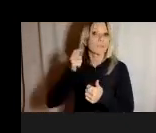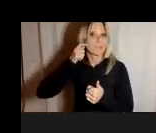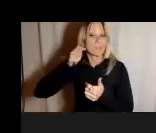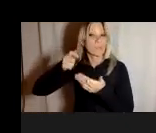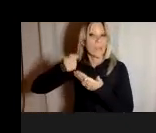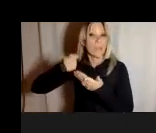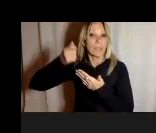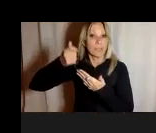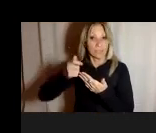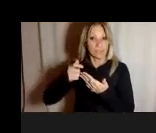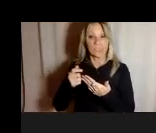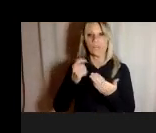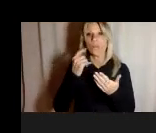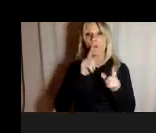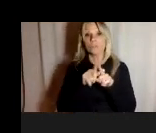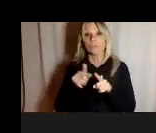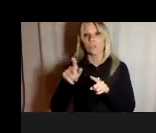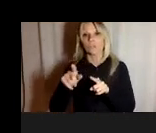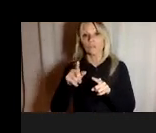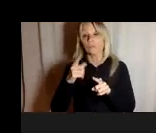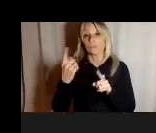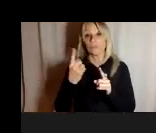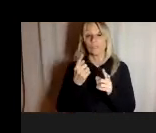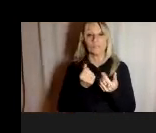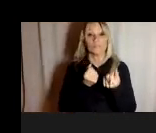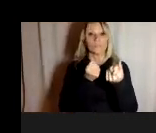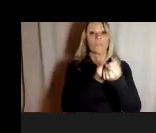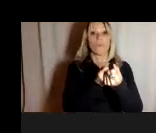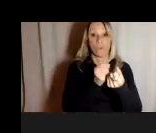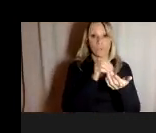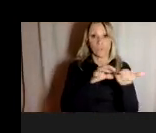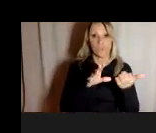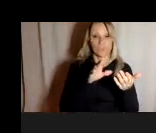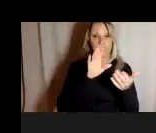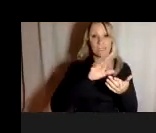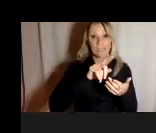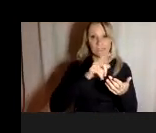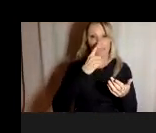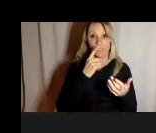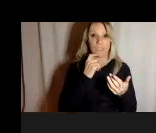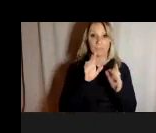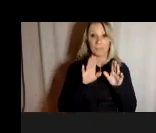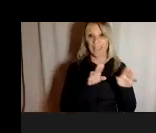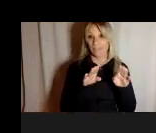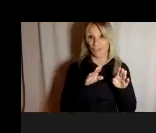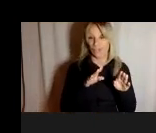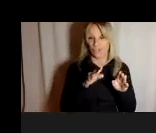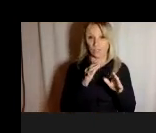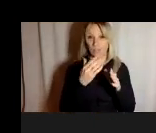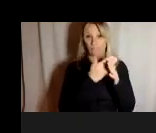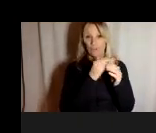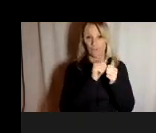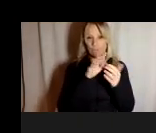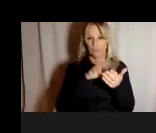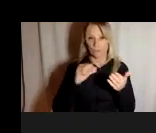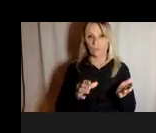supports a student needs so that their behavior doesn't interfere with their learning um section 504 gives civil rights to